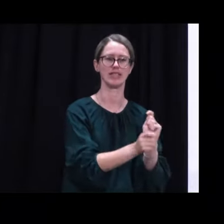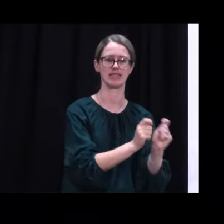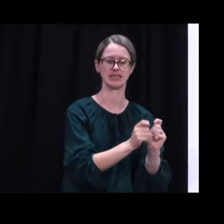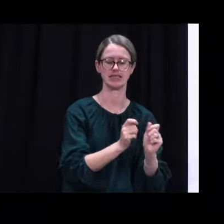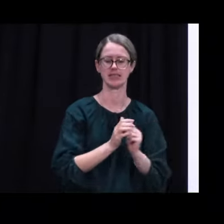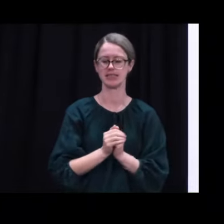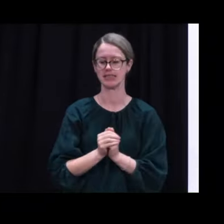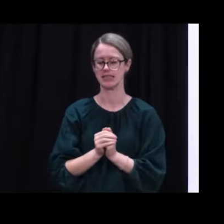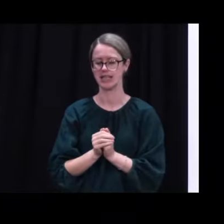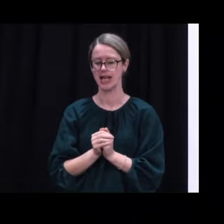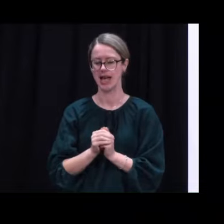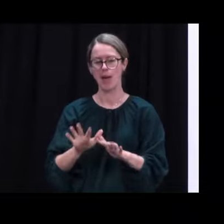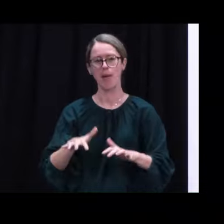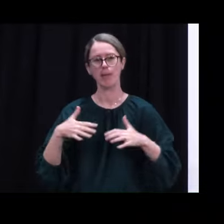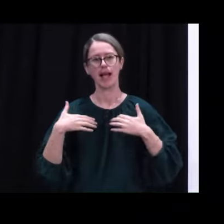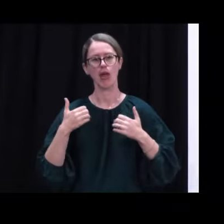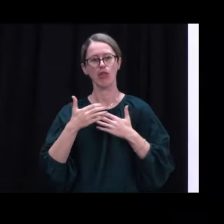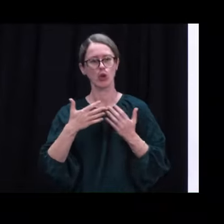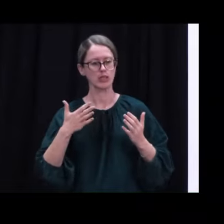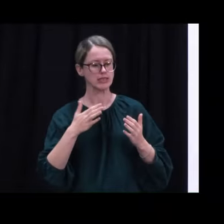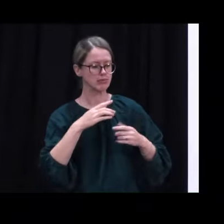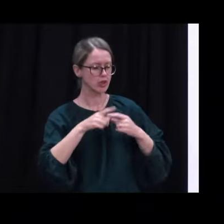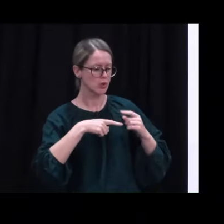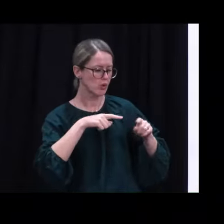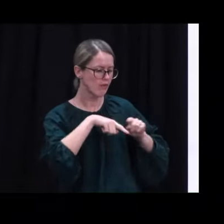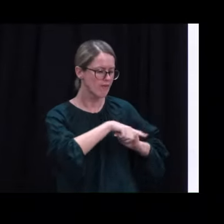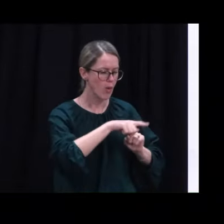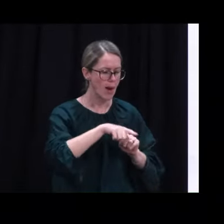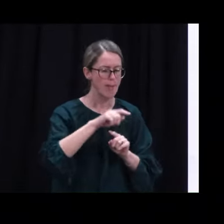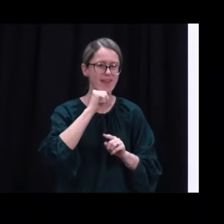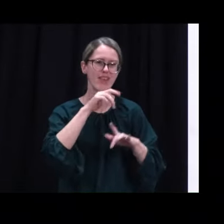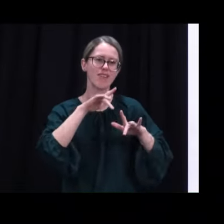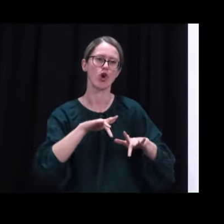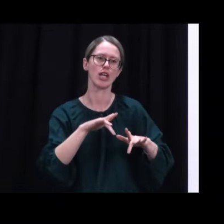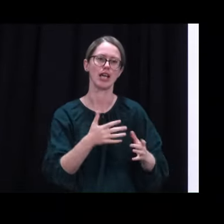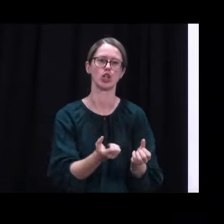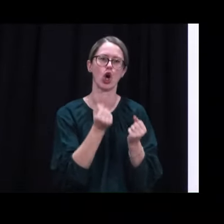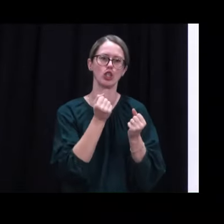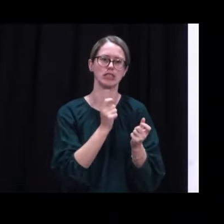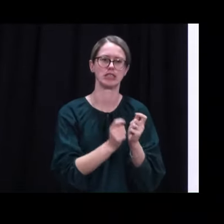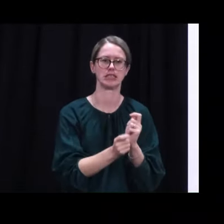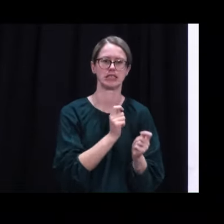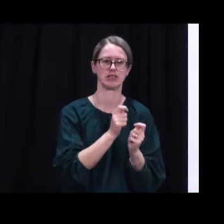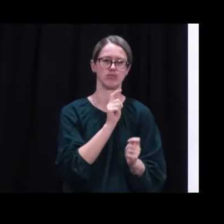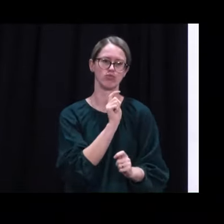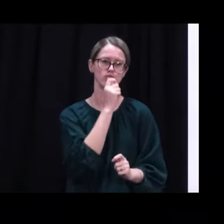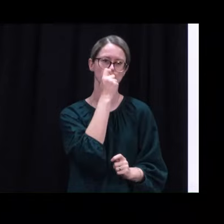our public health units around the country are continuing to follow up those with outstanding testing results.